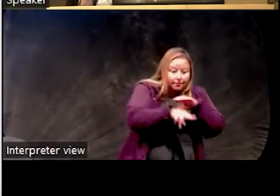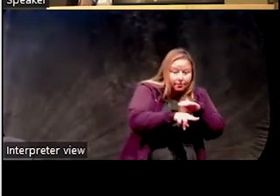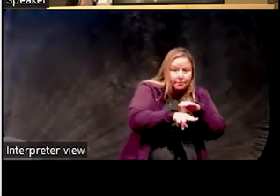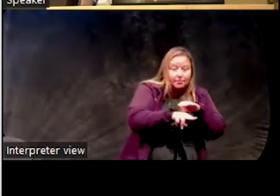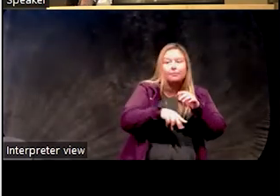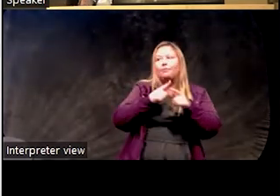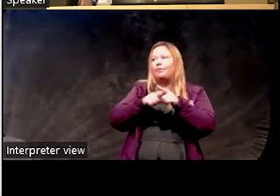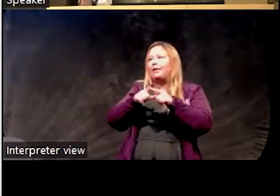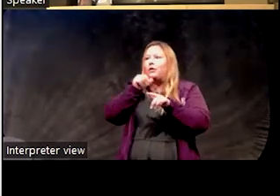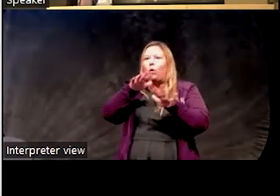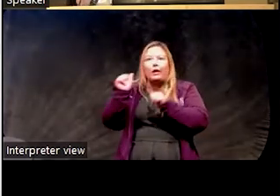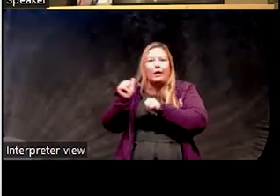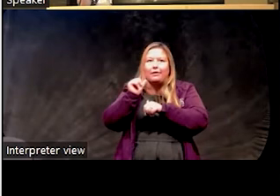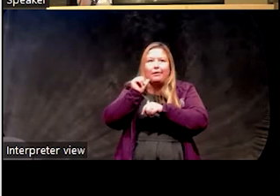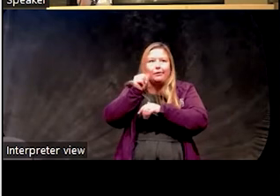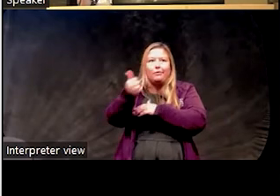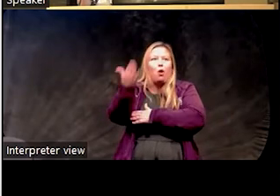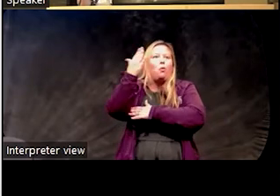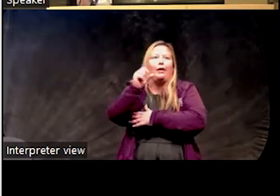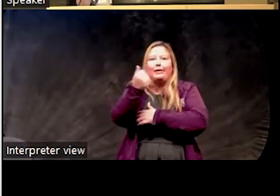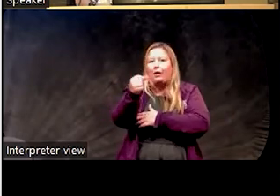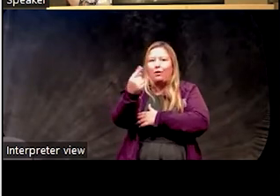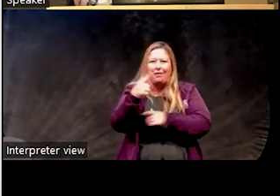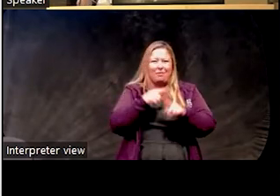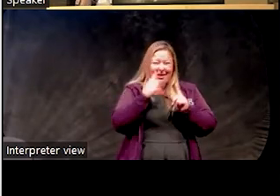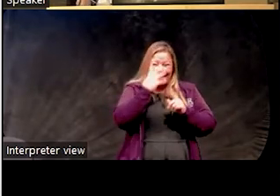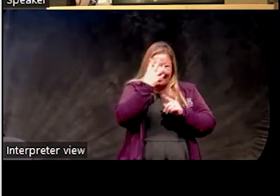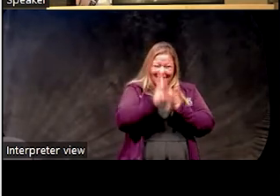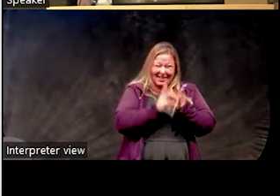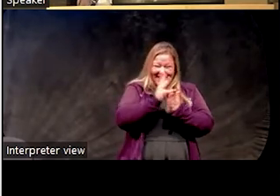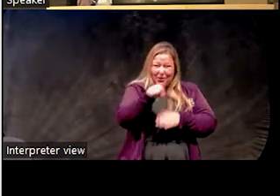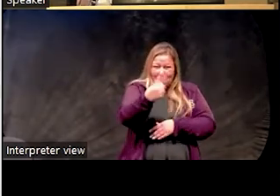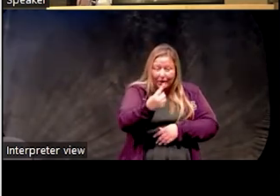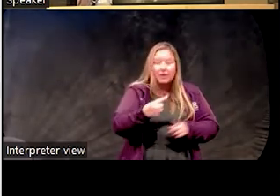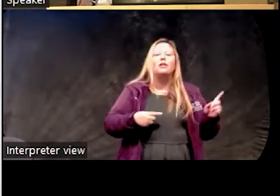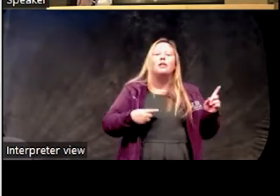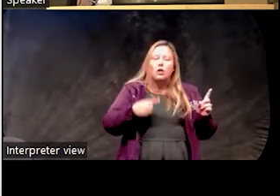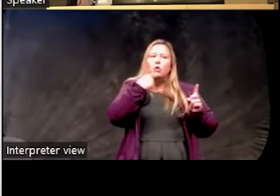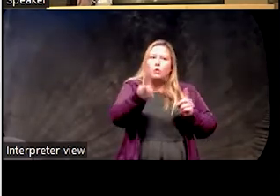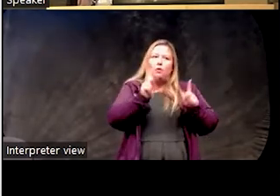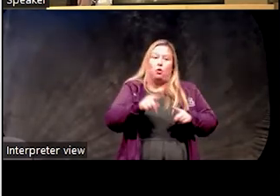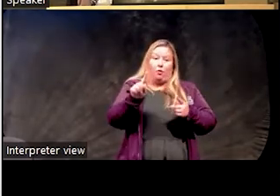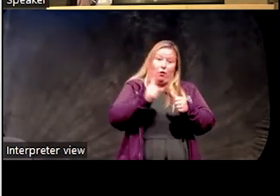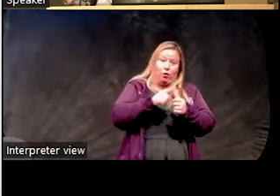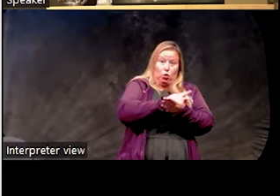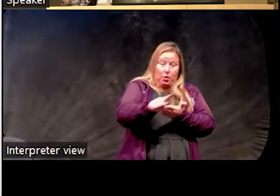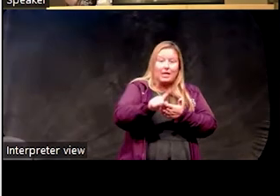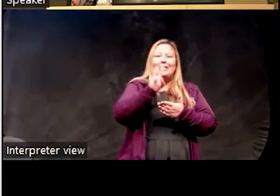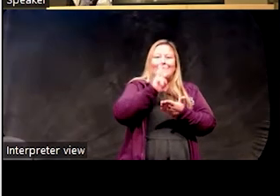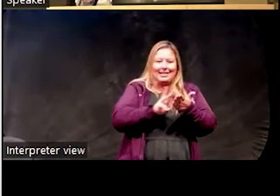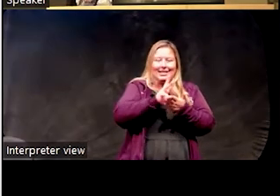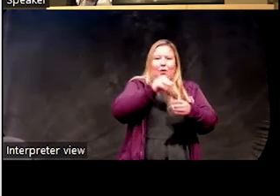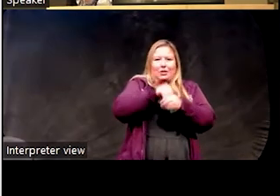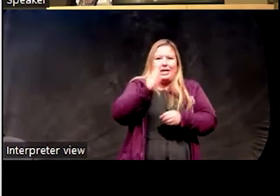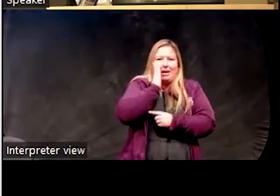sleeping six hours. What we would tell that person is for one week, only be in bed six hours each night. So you tell